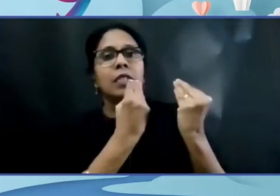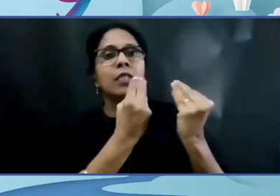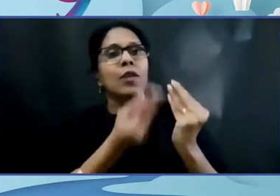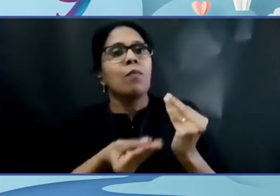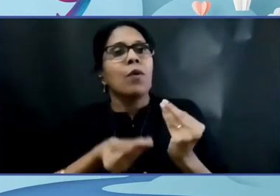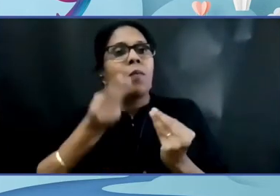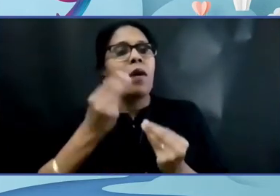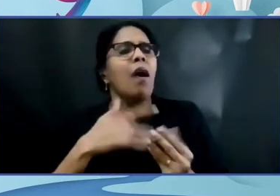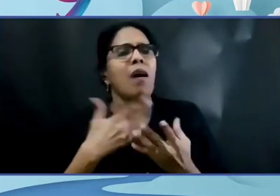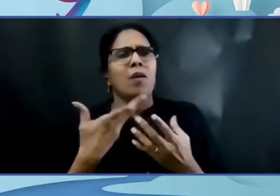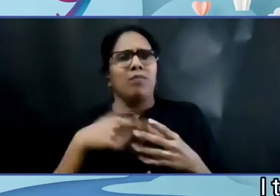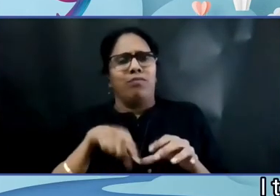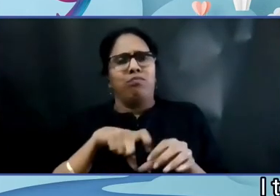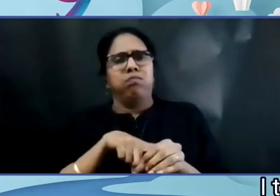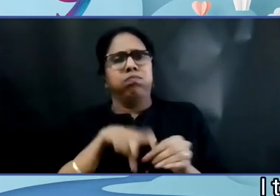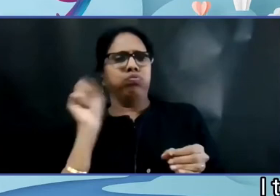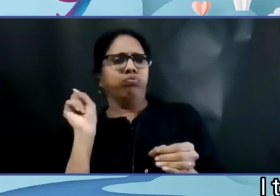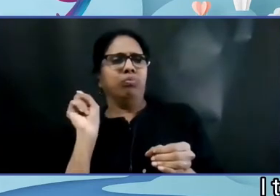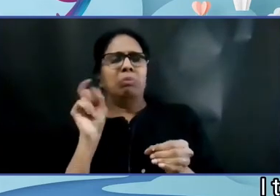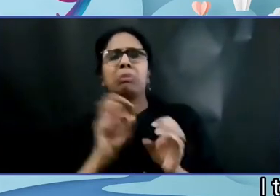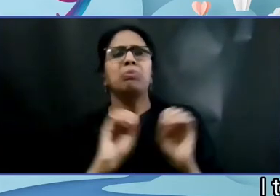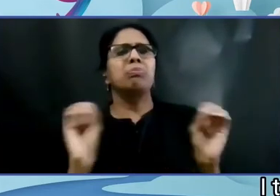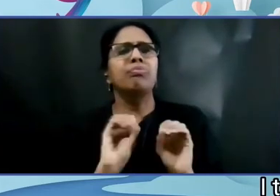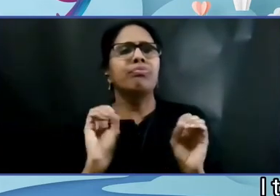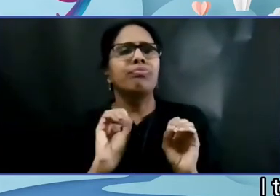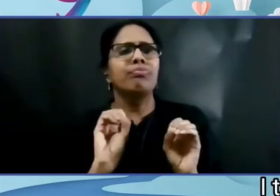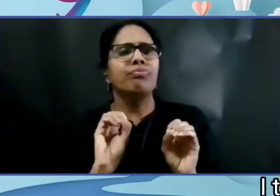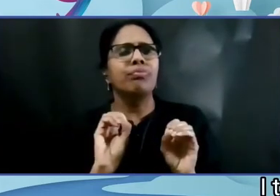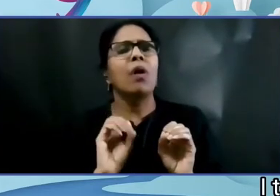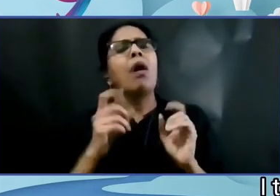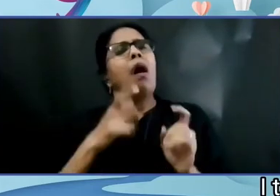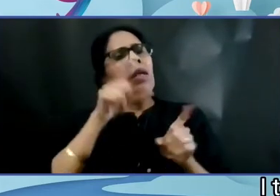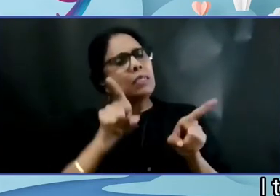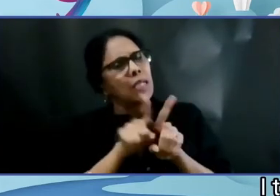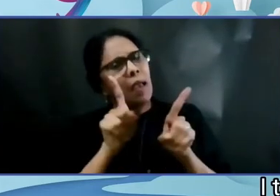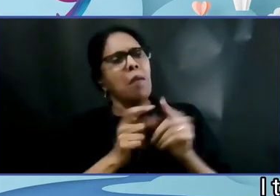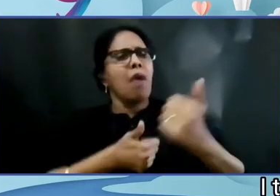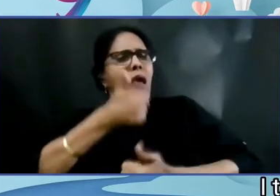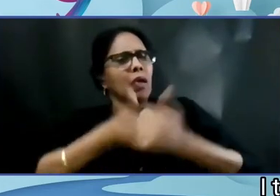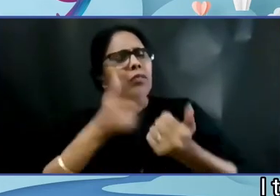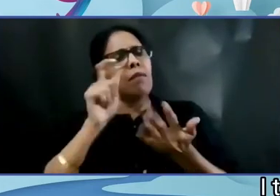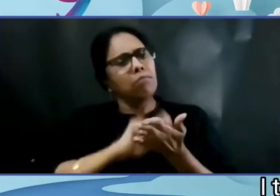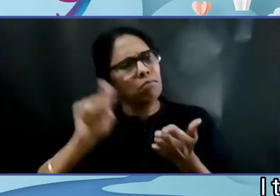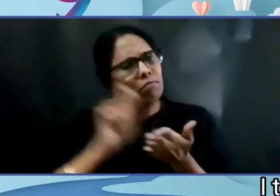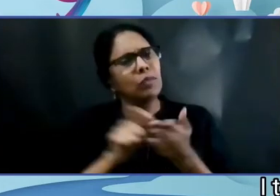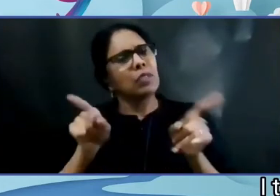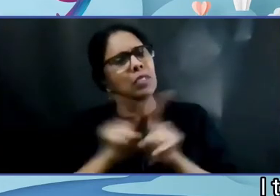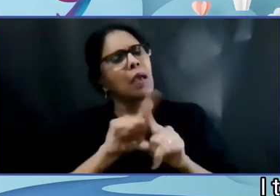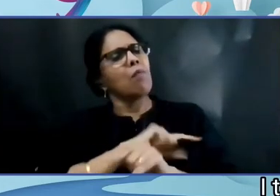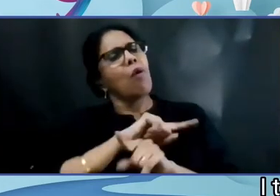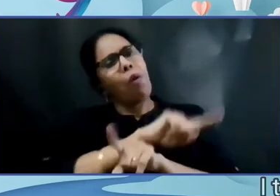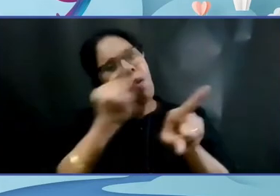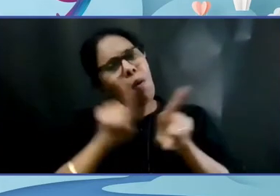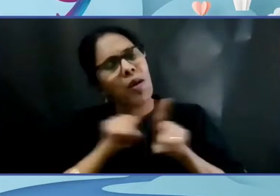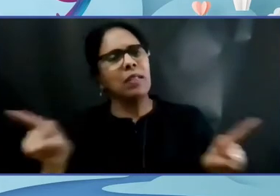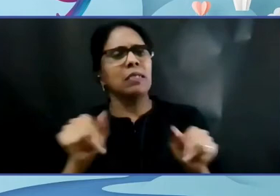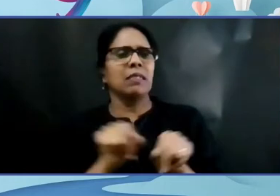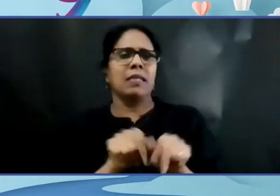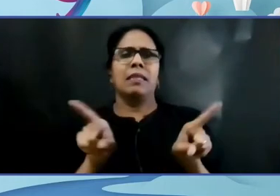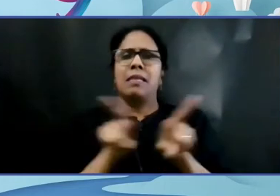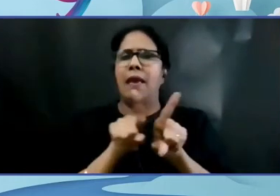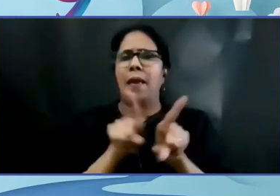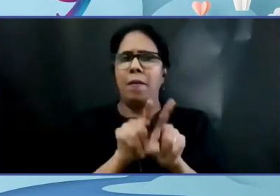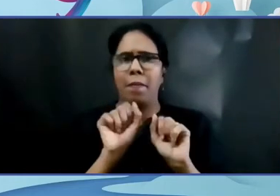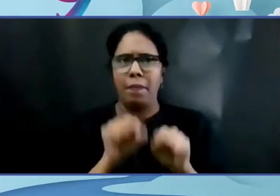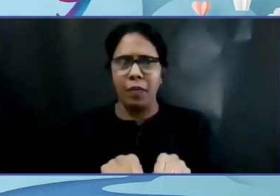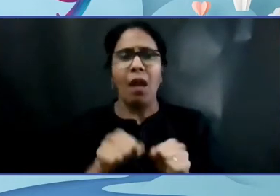excluded. I take the same exams like other students in my class do. Despite